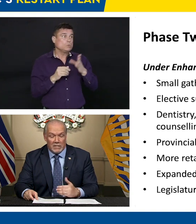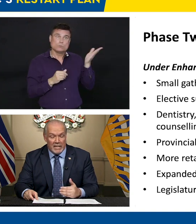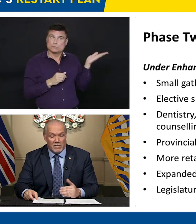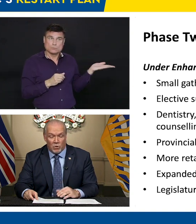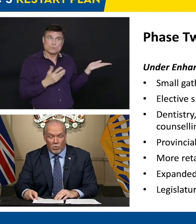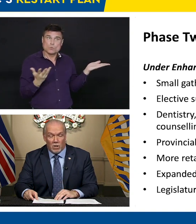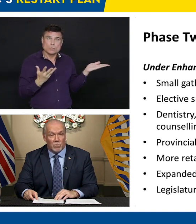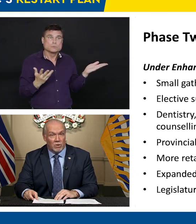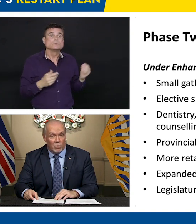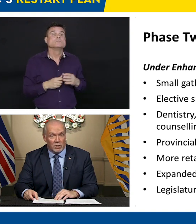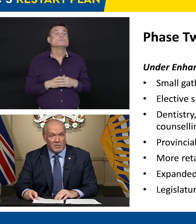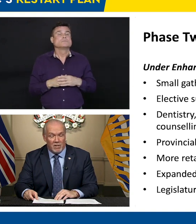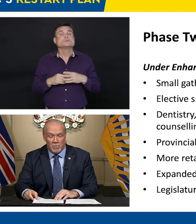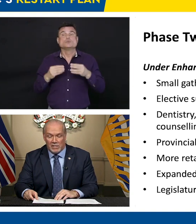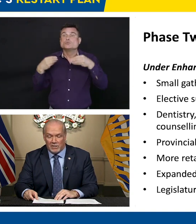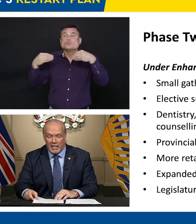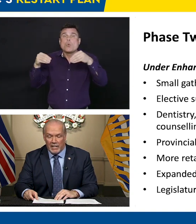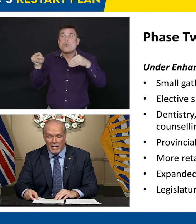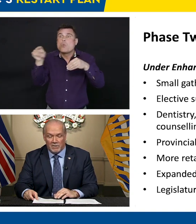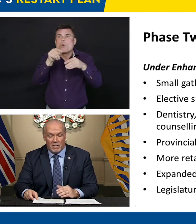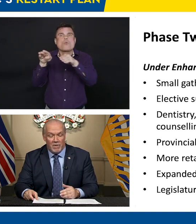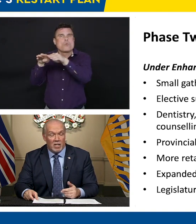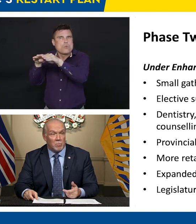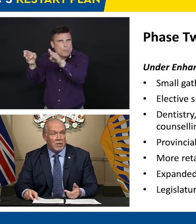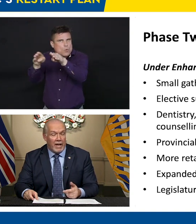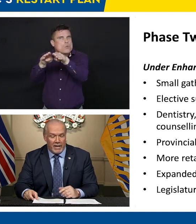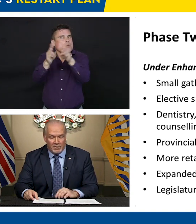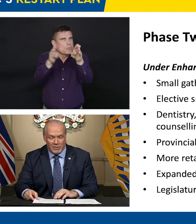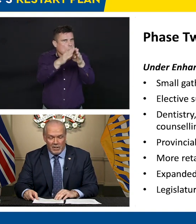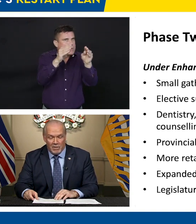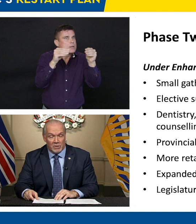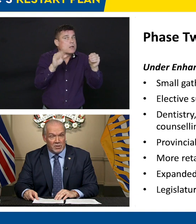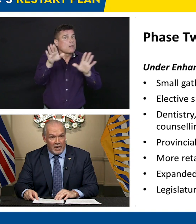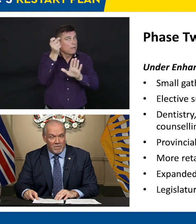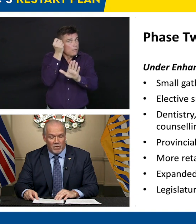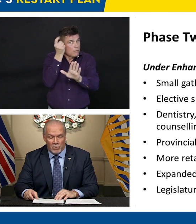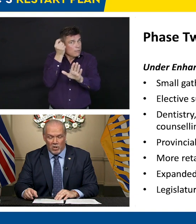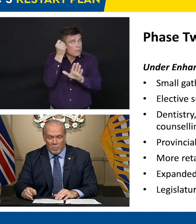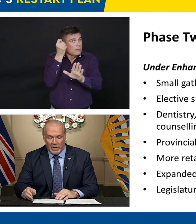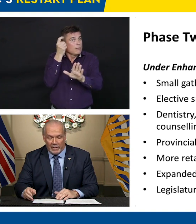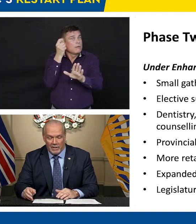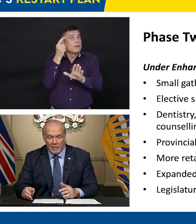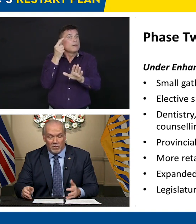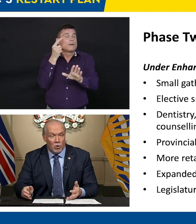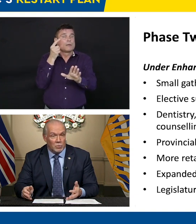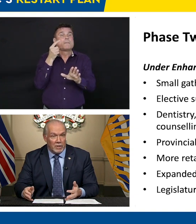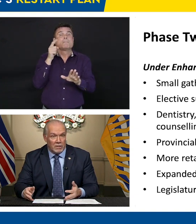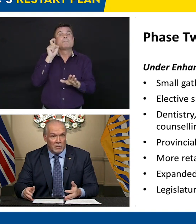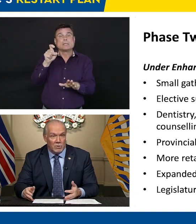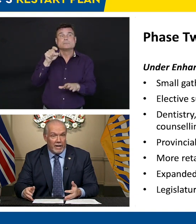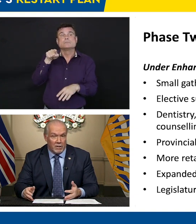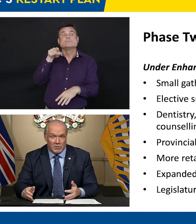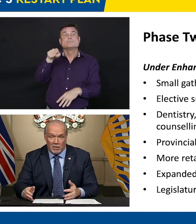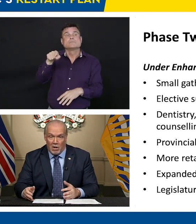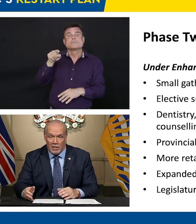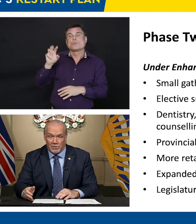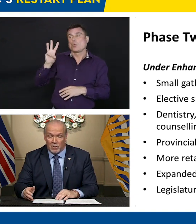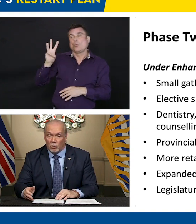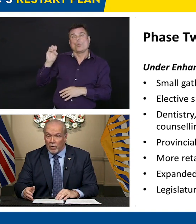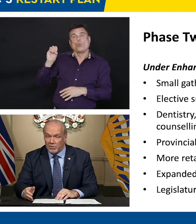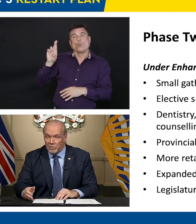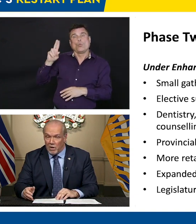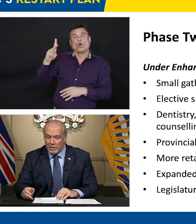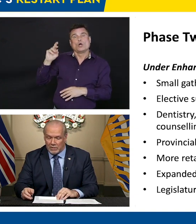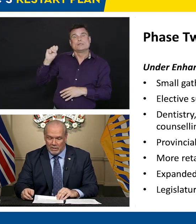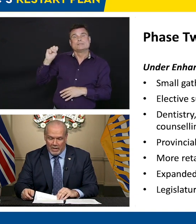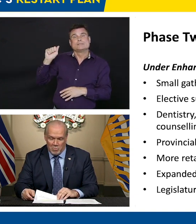closed need to work with WorkSafe BC to develop plans for safe reopening. Those would include hair salons,